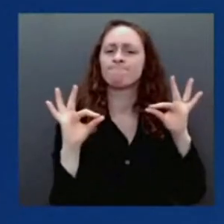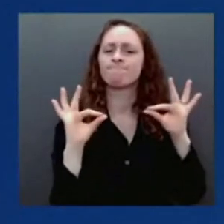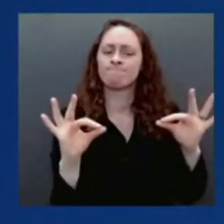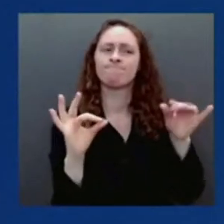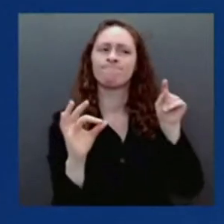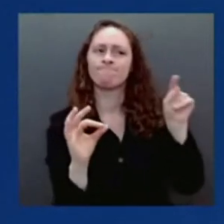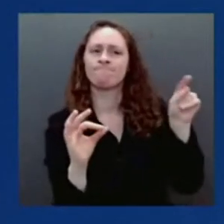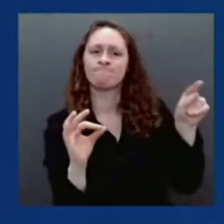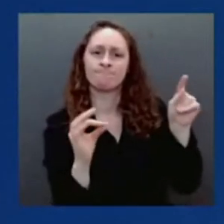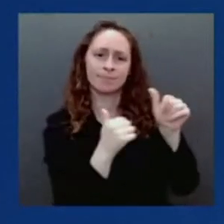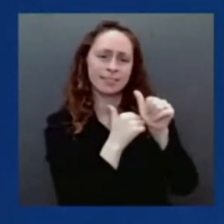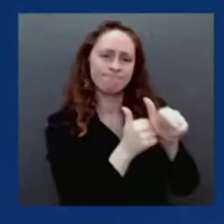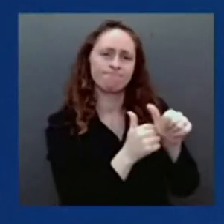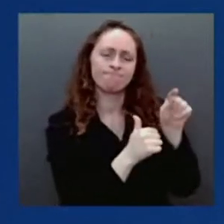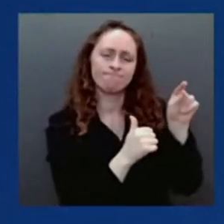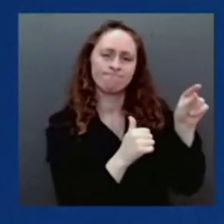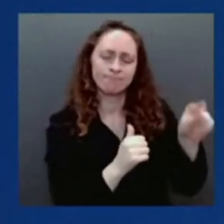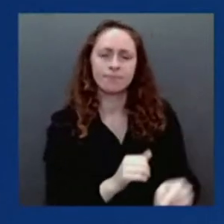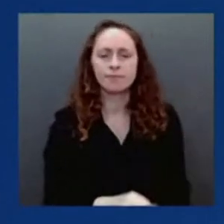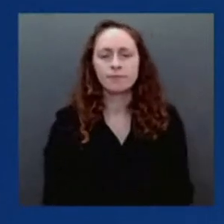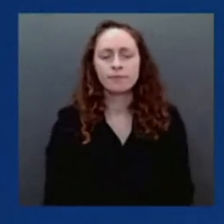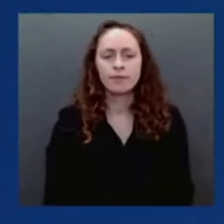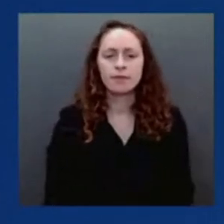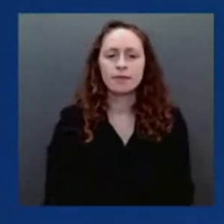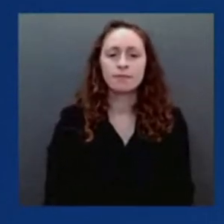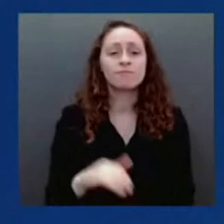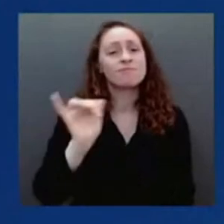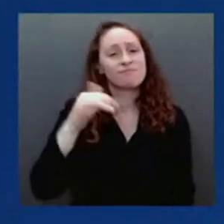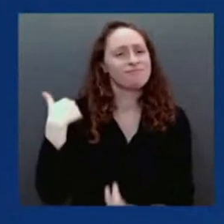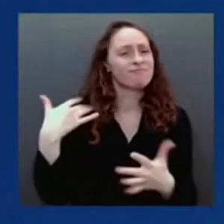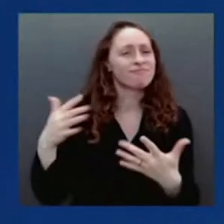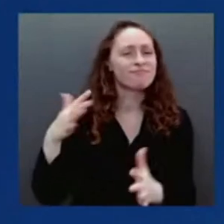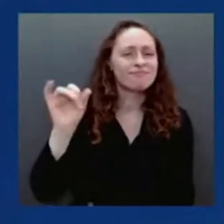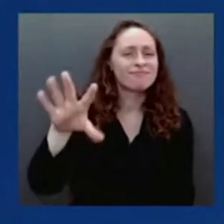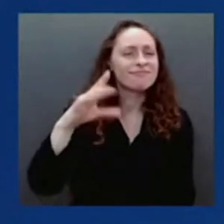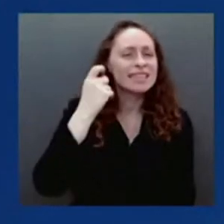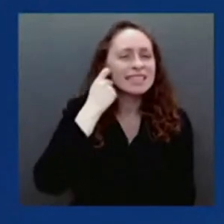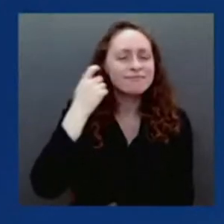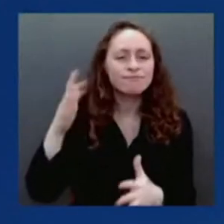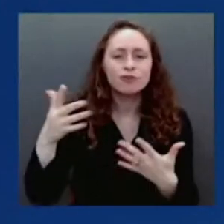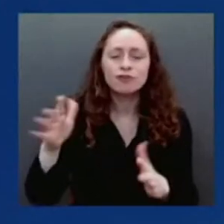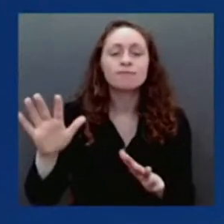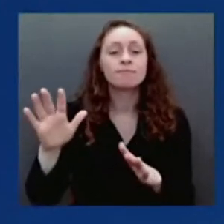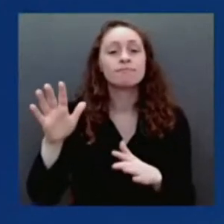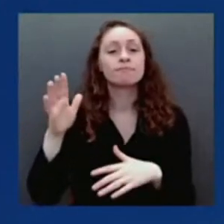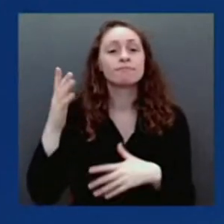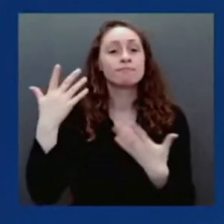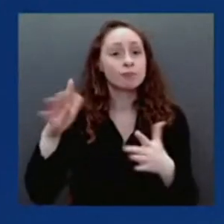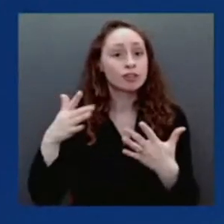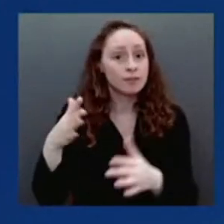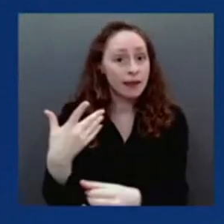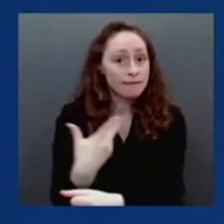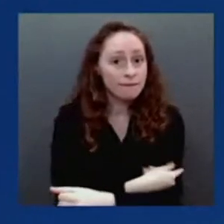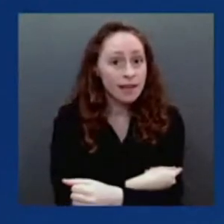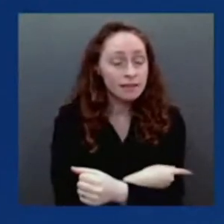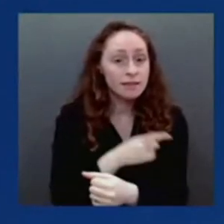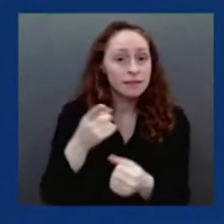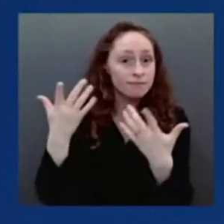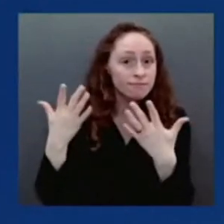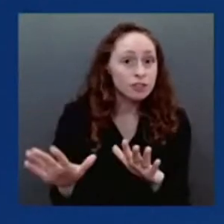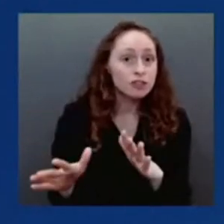protection from either infection plus boost or infection plus boost again, or vaccination